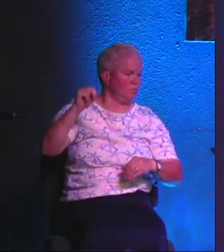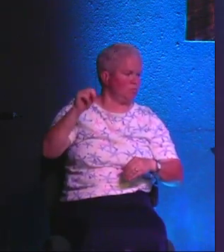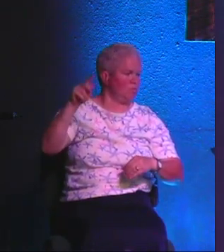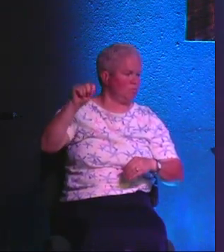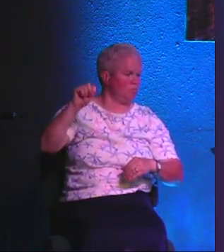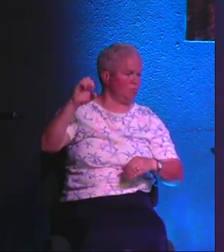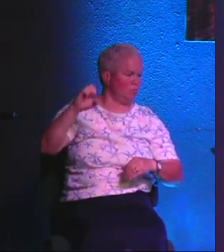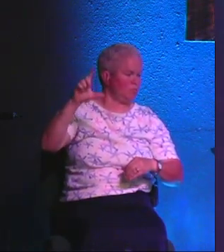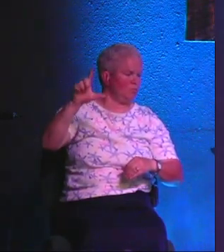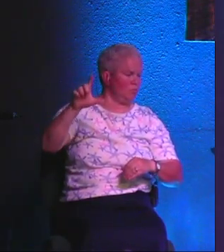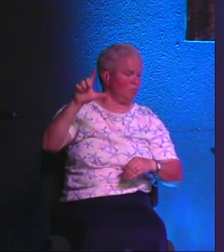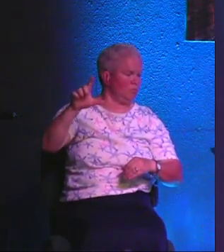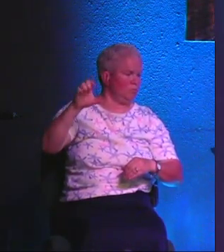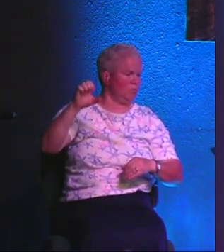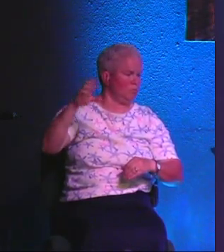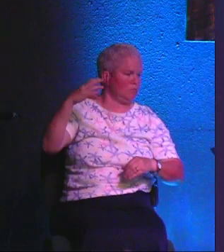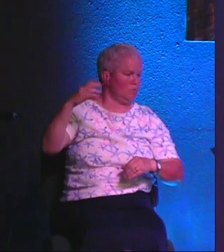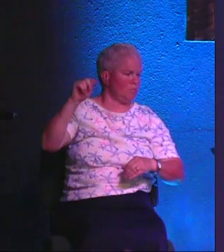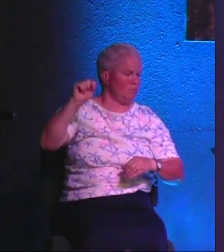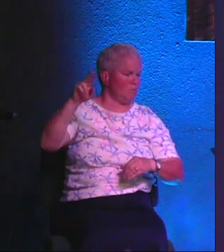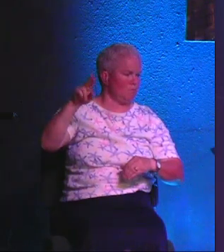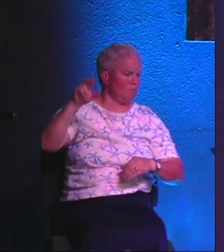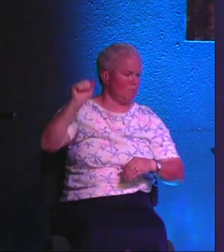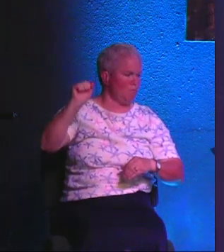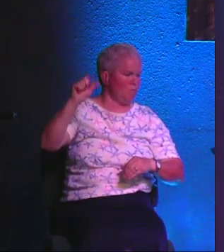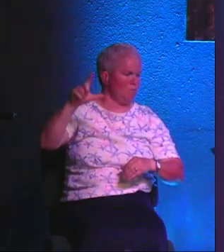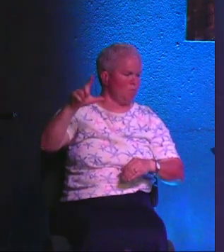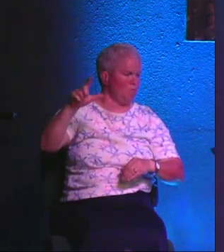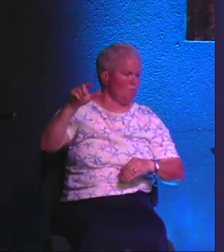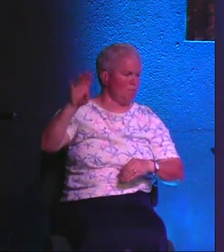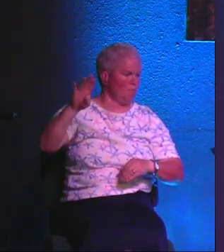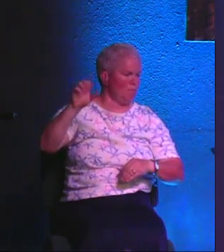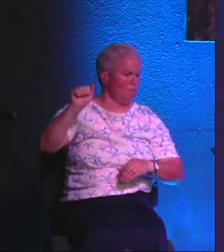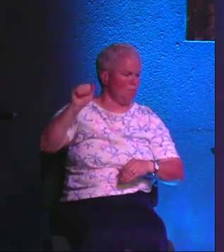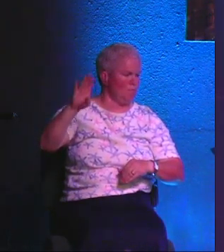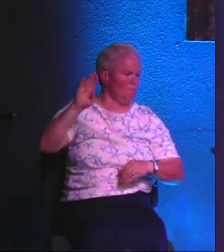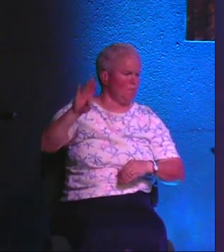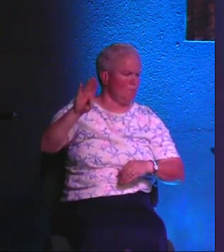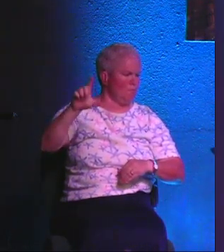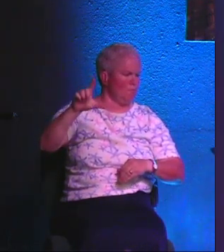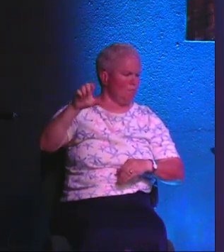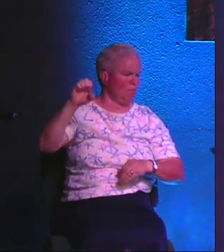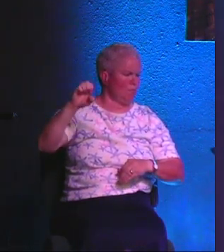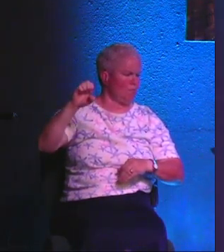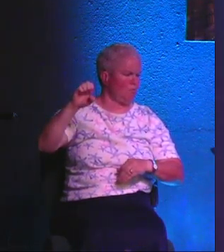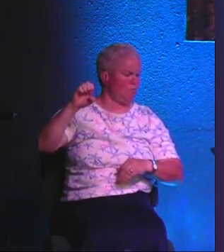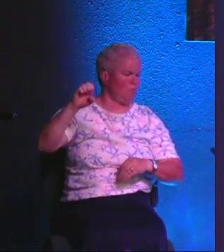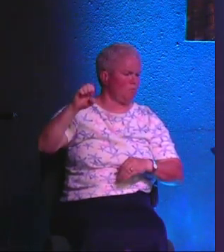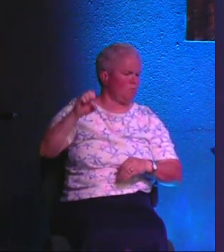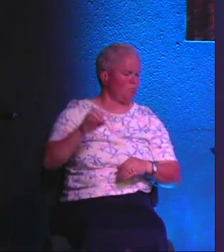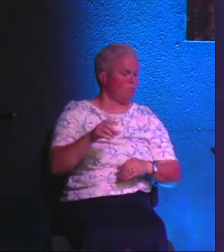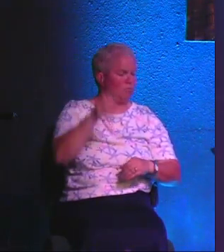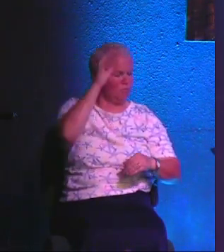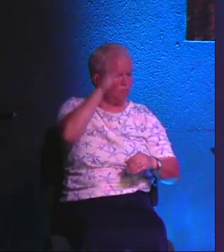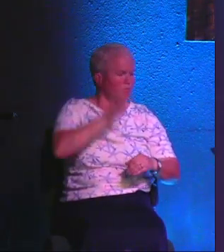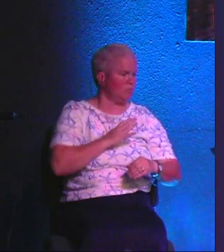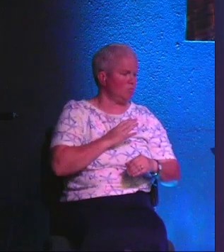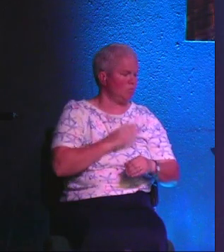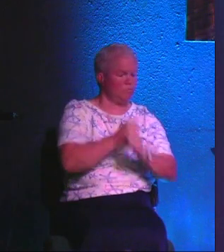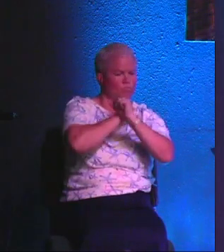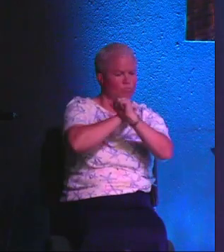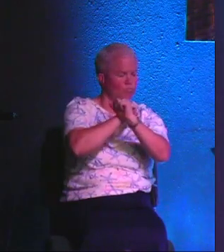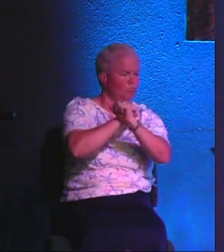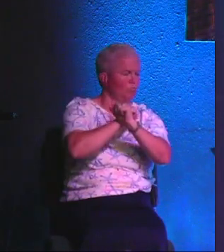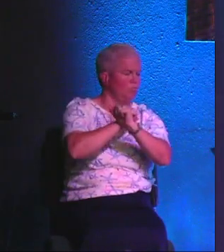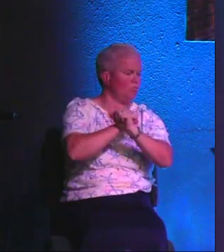the insufficient, the incomplete, sin-stained traditions of and the musings of mere man. We need